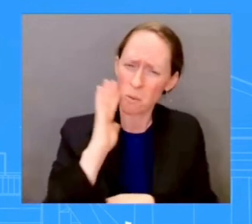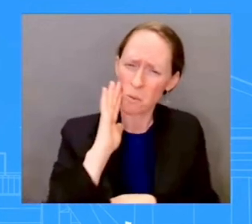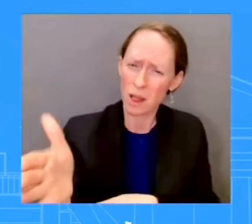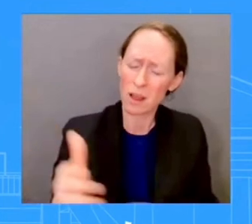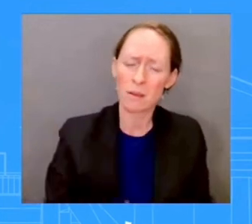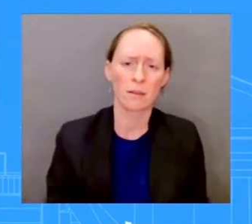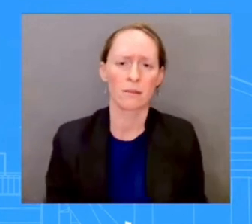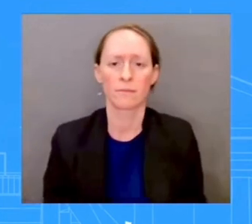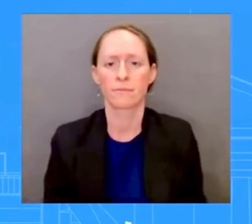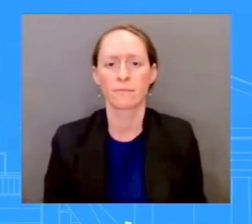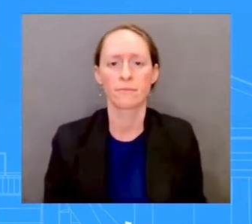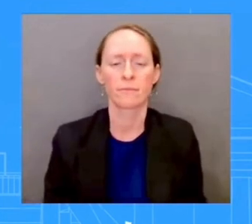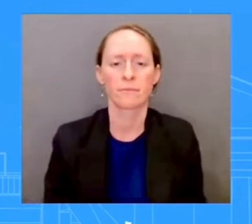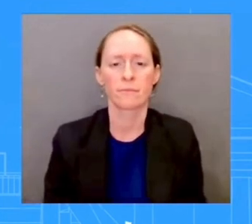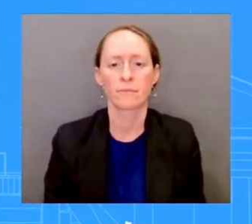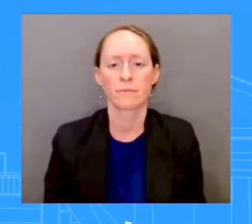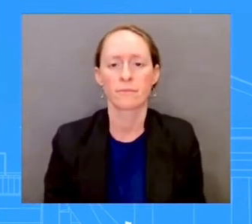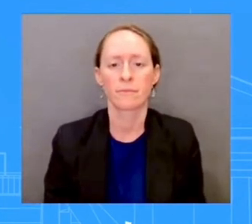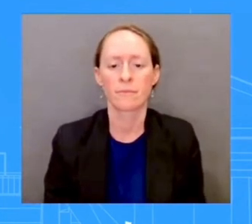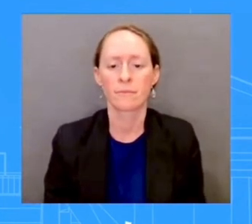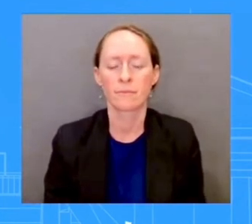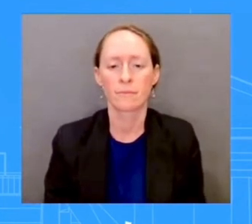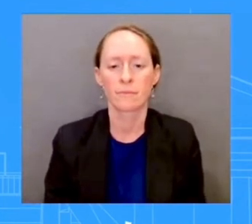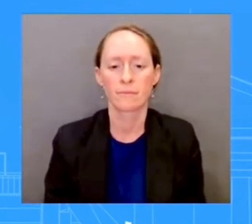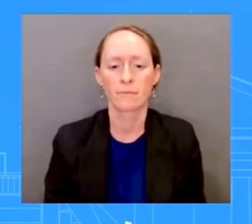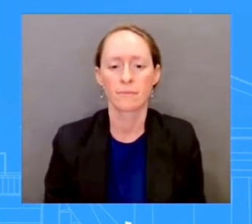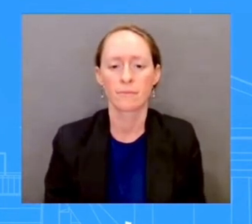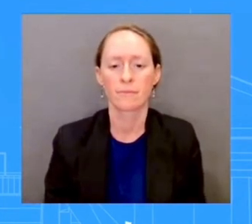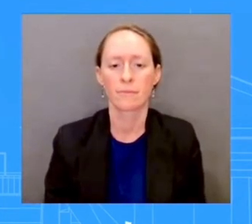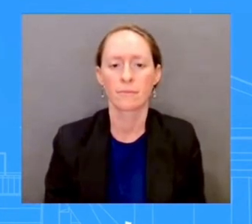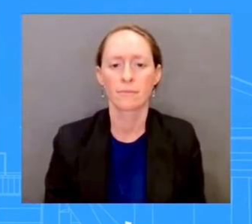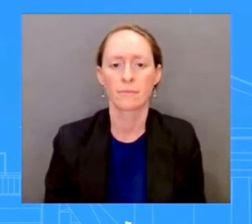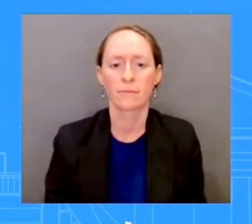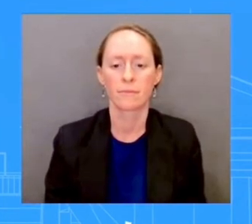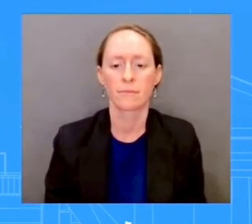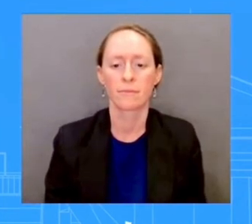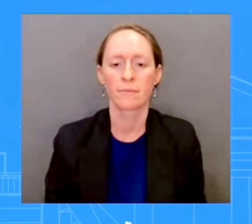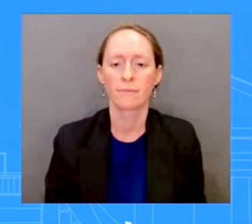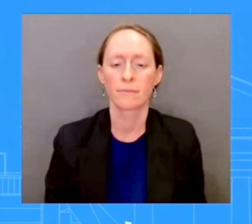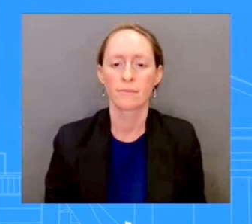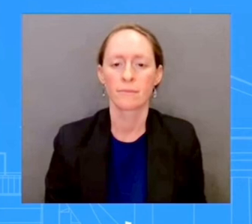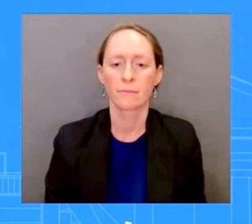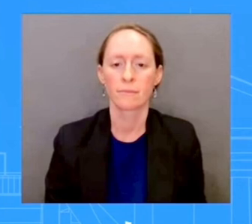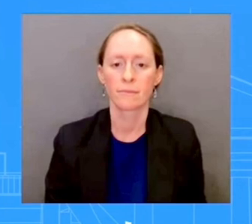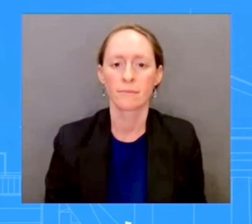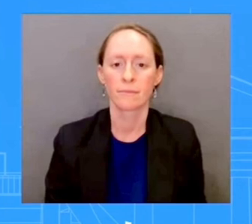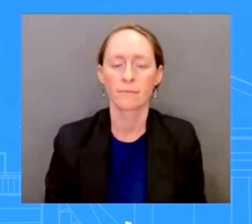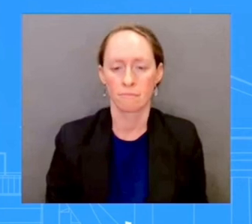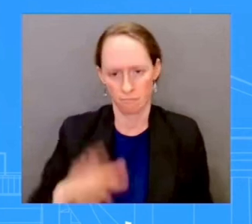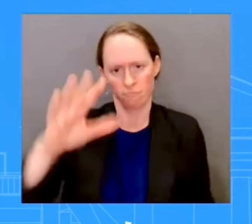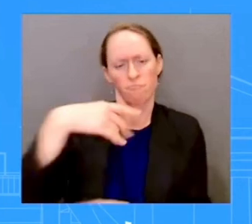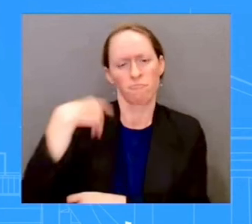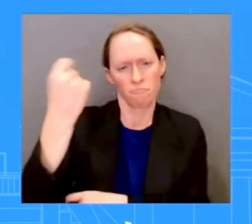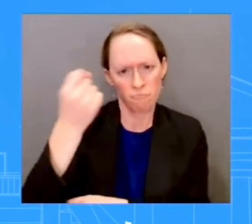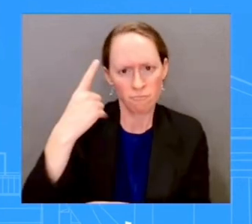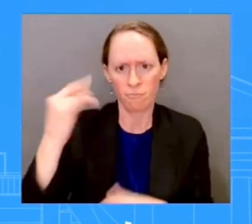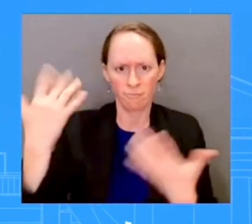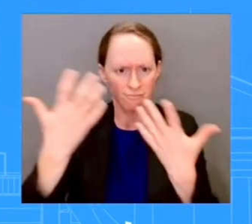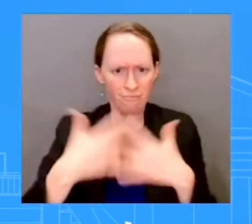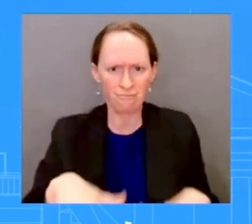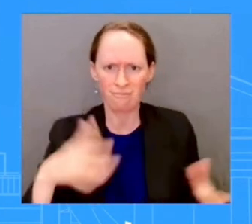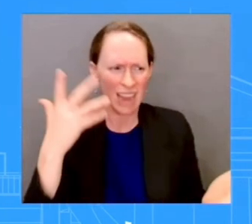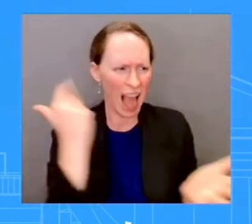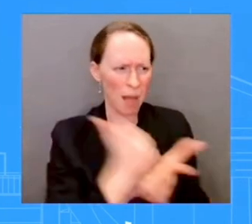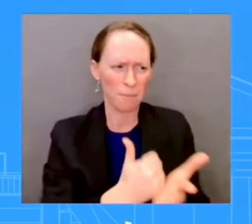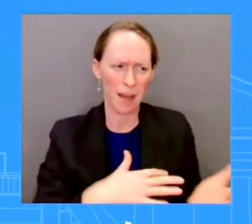assistance that's being provided to some of these states. But NOAA has predicted above-normal hurricane activity for the duration of this hurricane season.